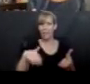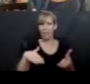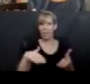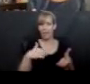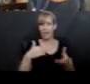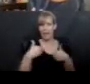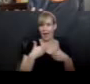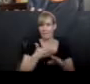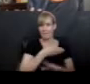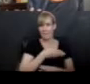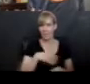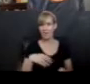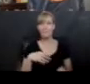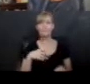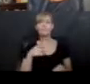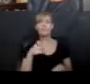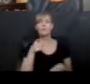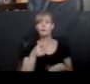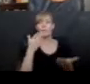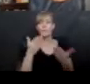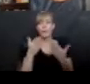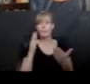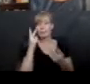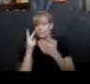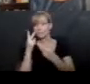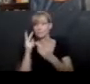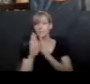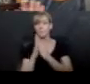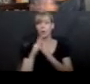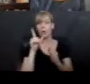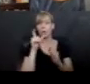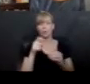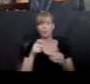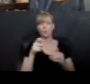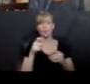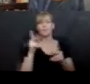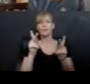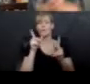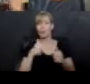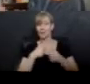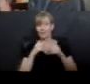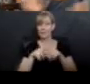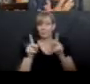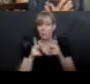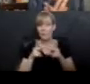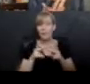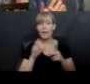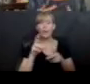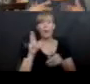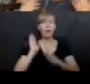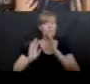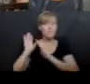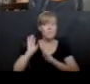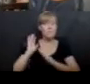might read things that were written by people that live in a very different place, or they live in a different time. Right? So you can share